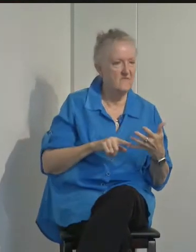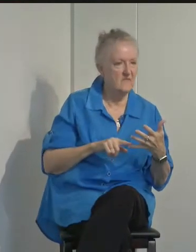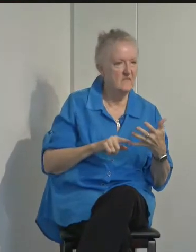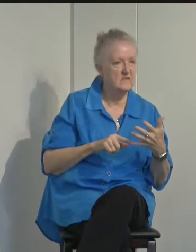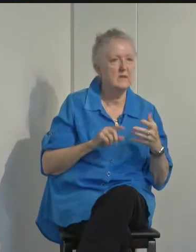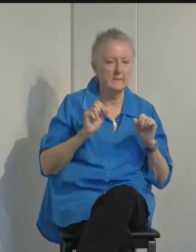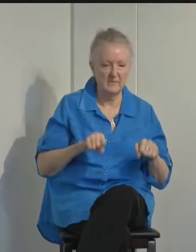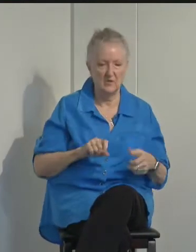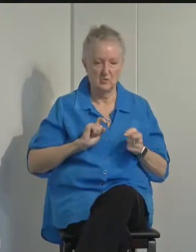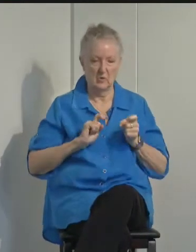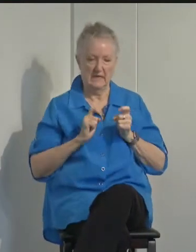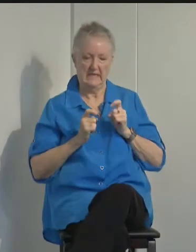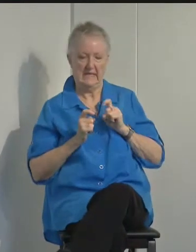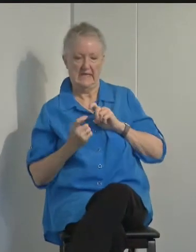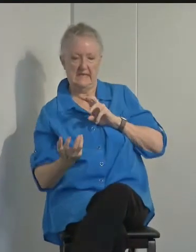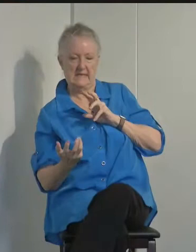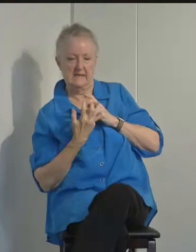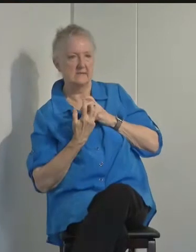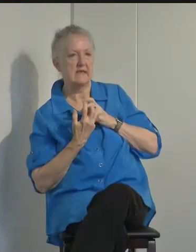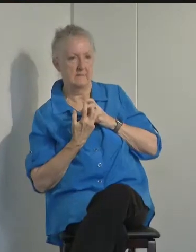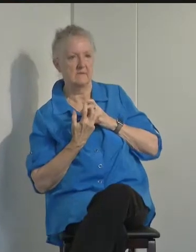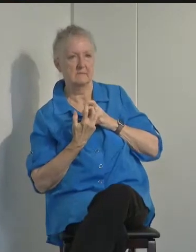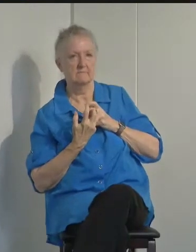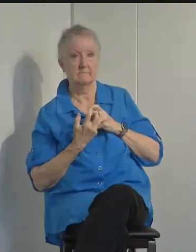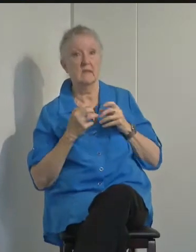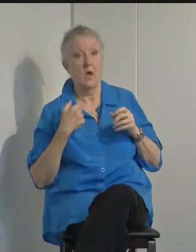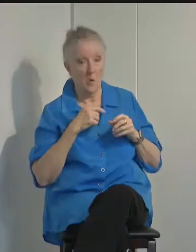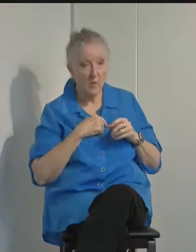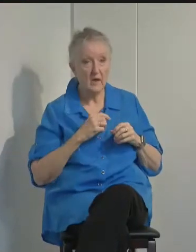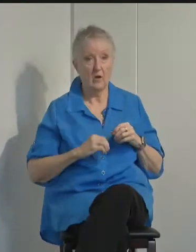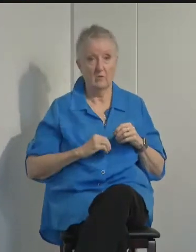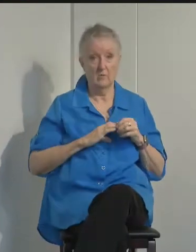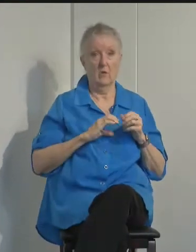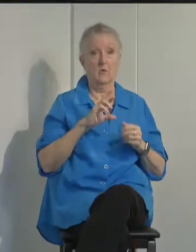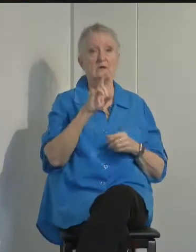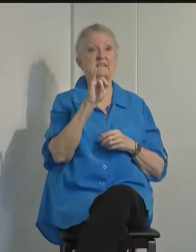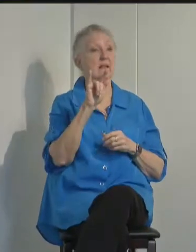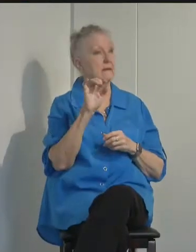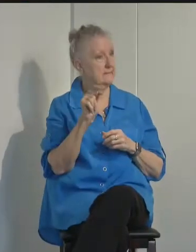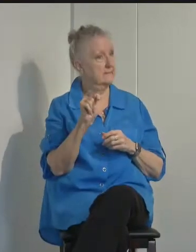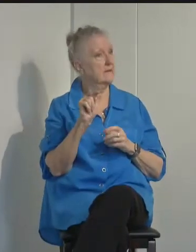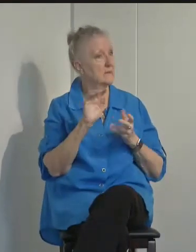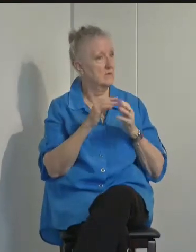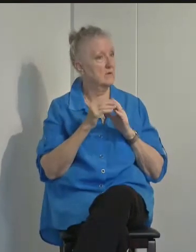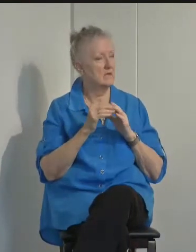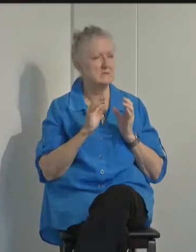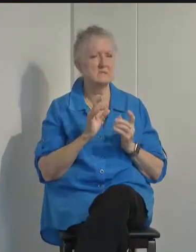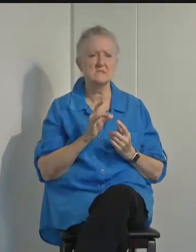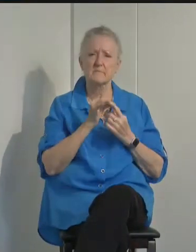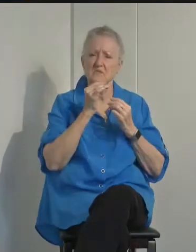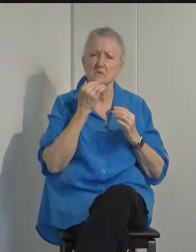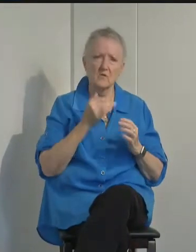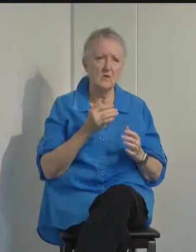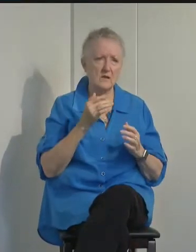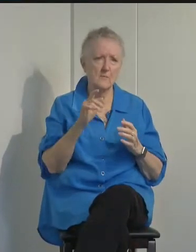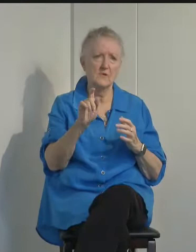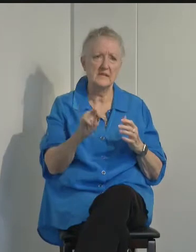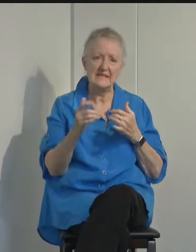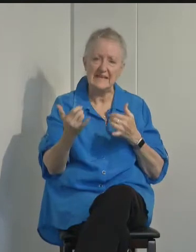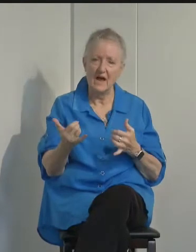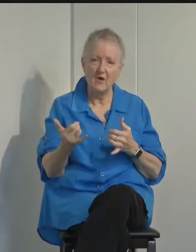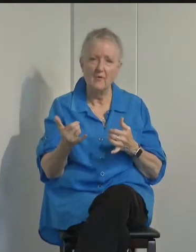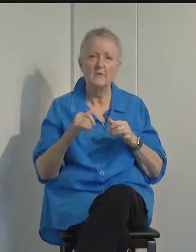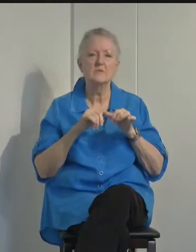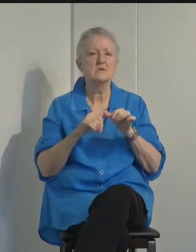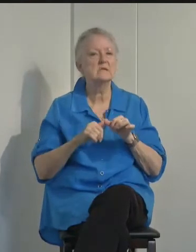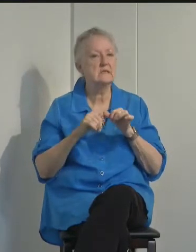adapt. We are a resilient community, and especially good as we need this right now to continue